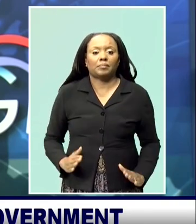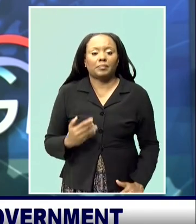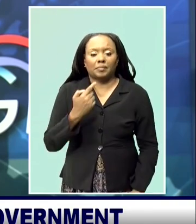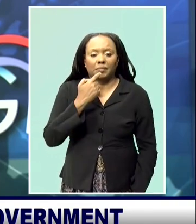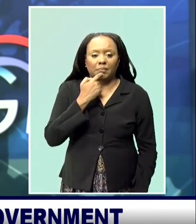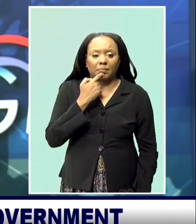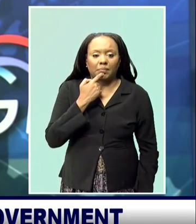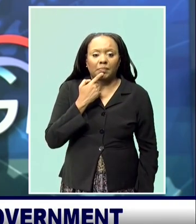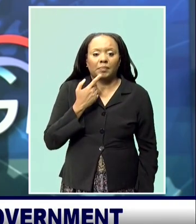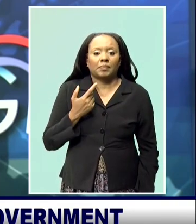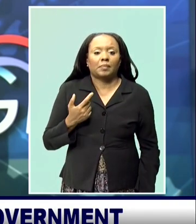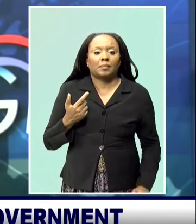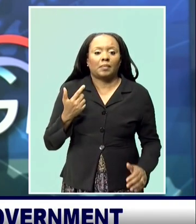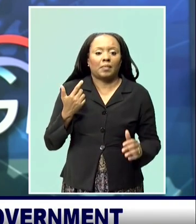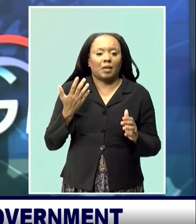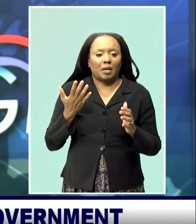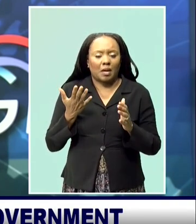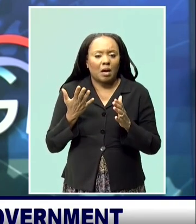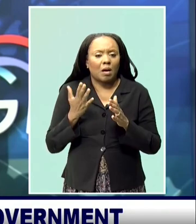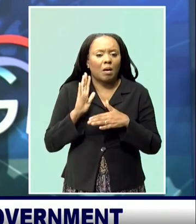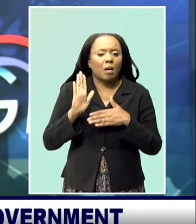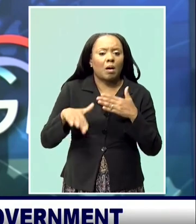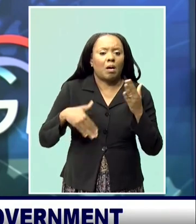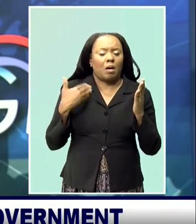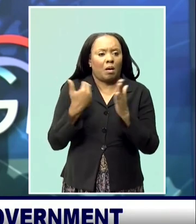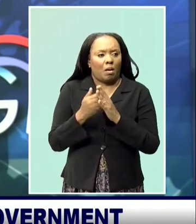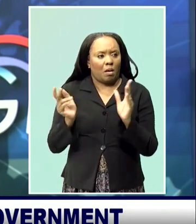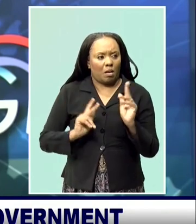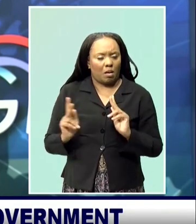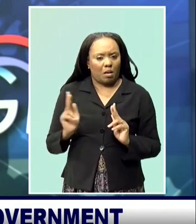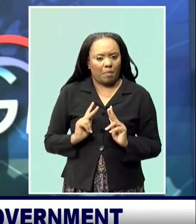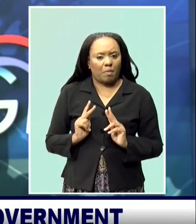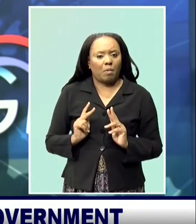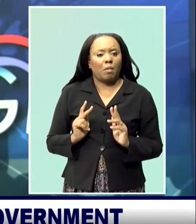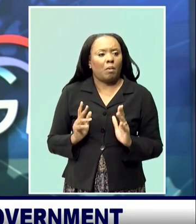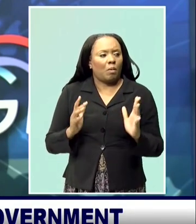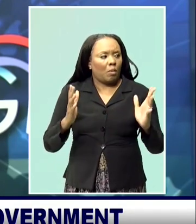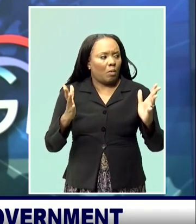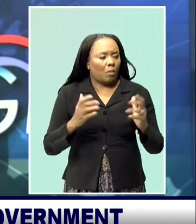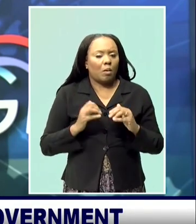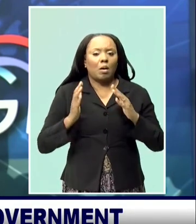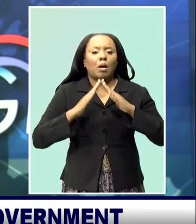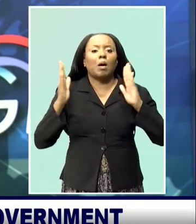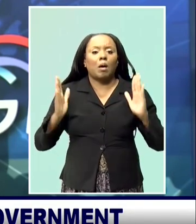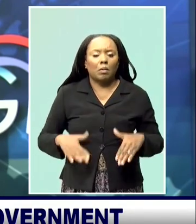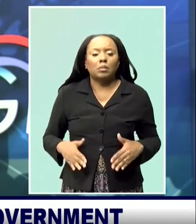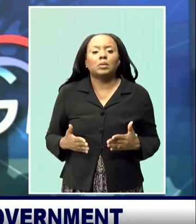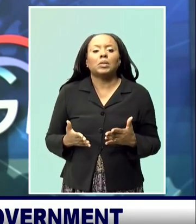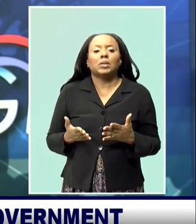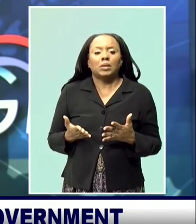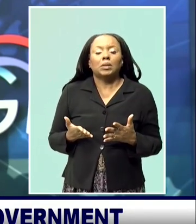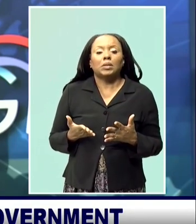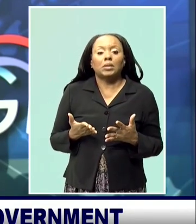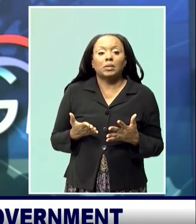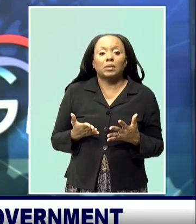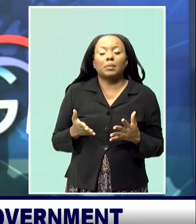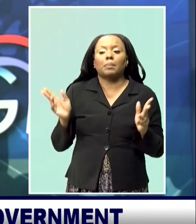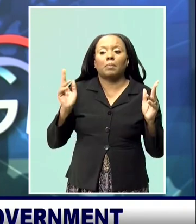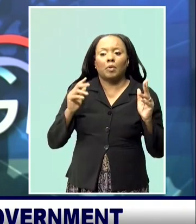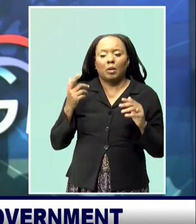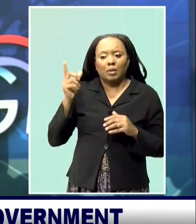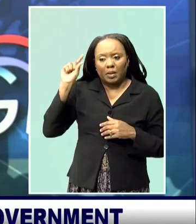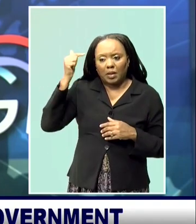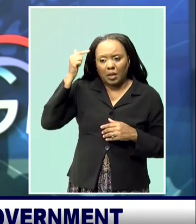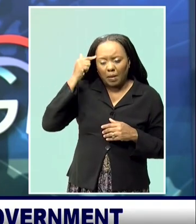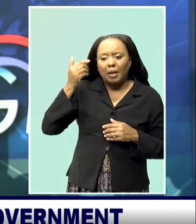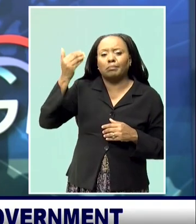every earning demographic has been covered as government builds out its housing stock. He says housing has been a major focus